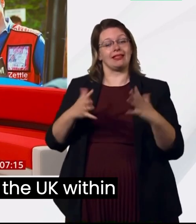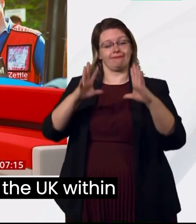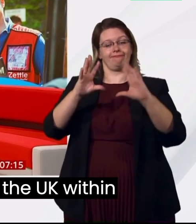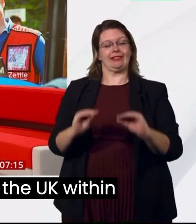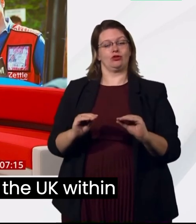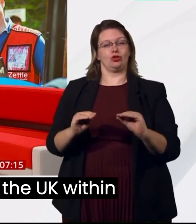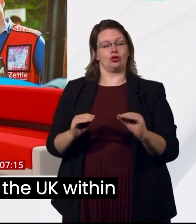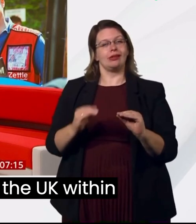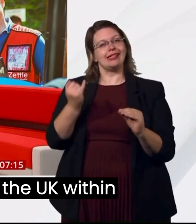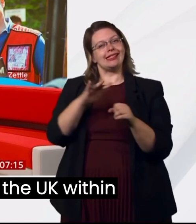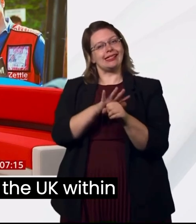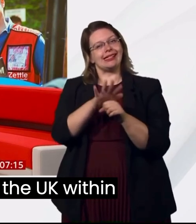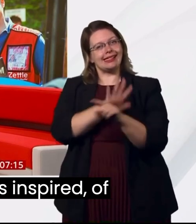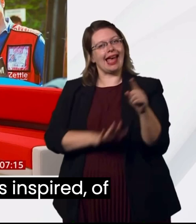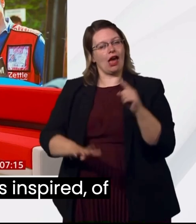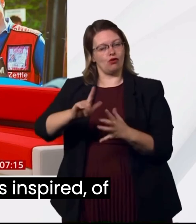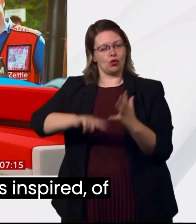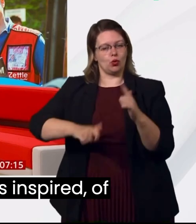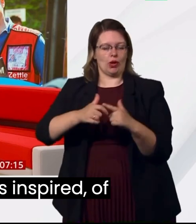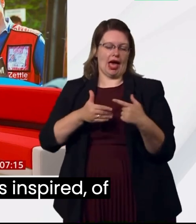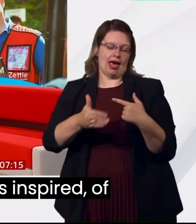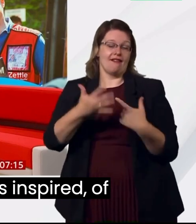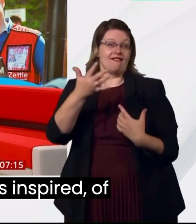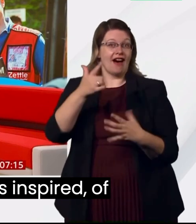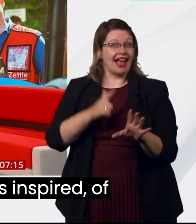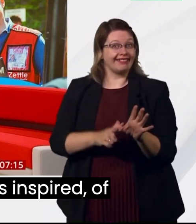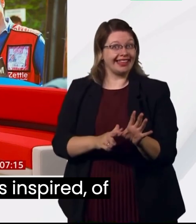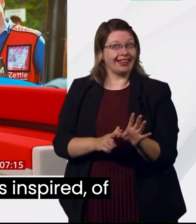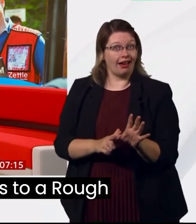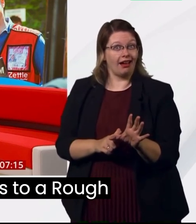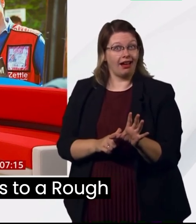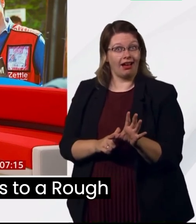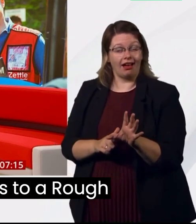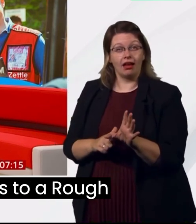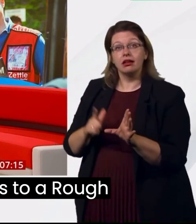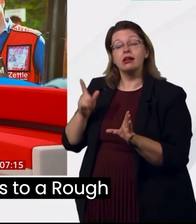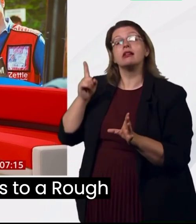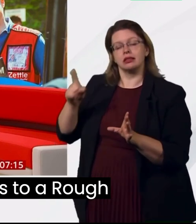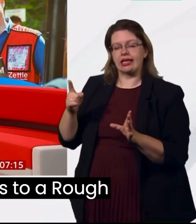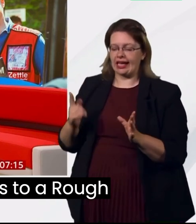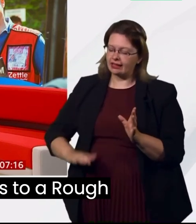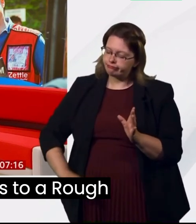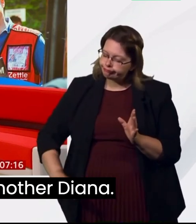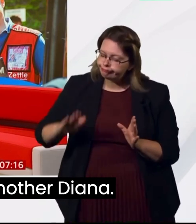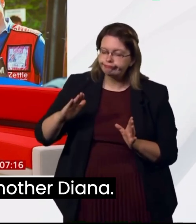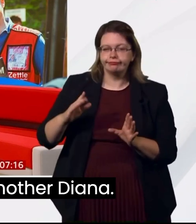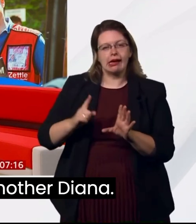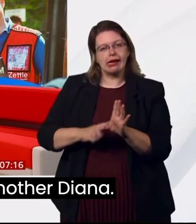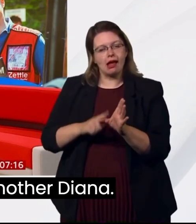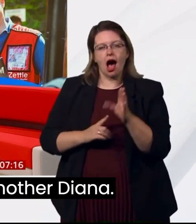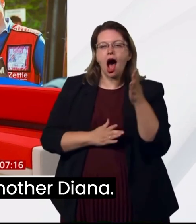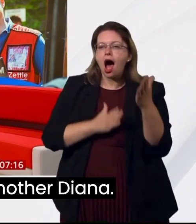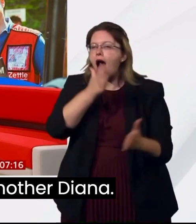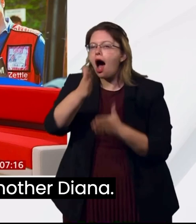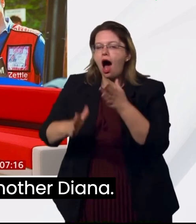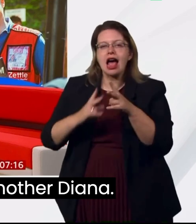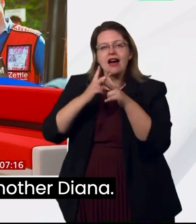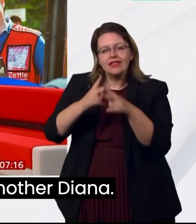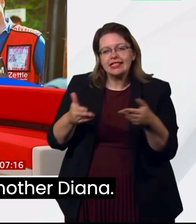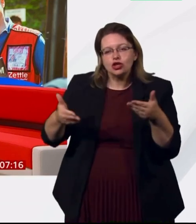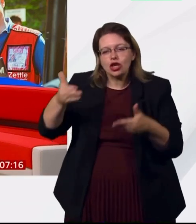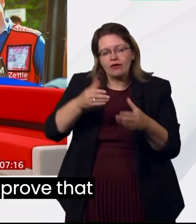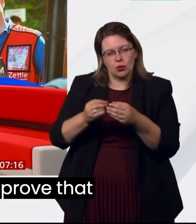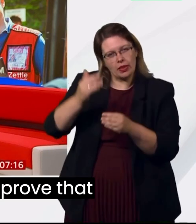different places across the UK within the next five years. He was inspired, of course, by childhood visits to a rough sleepers charity with his mother,